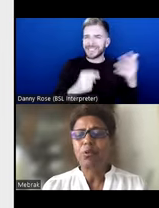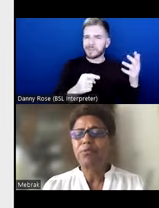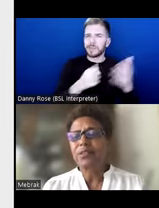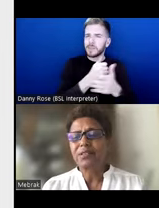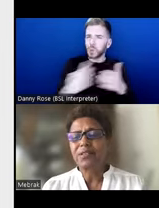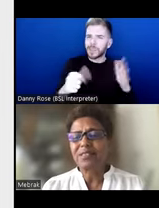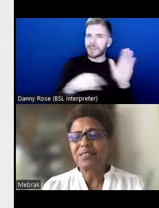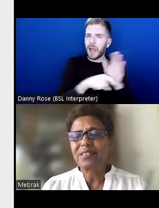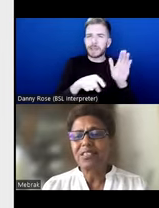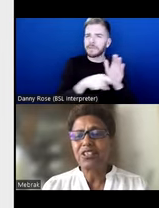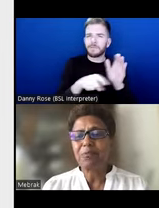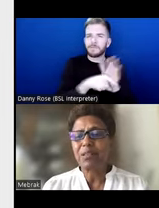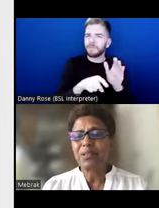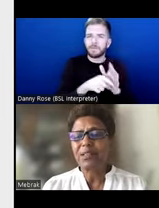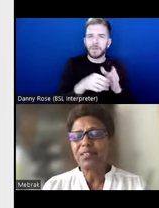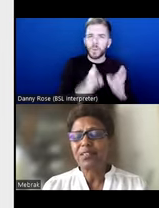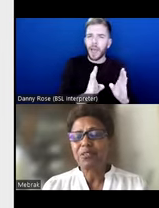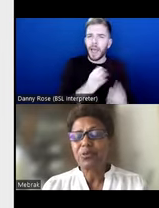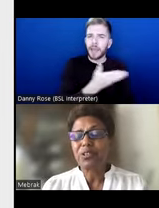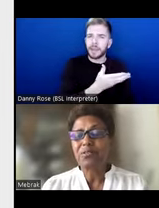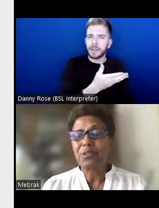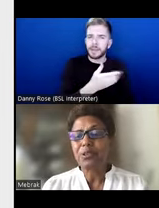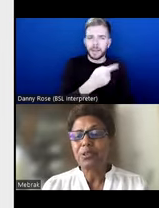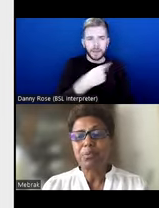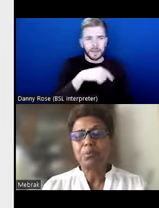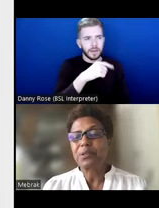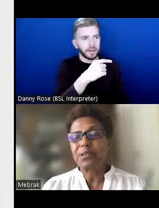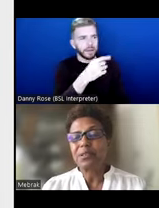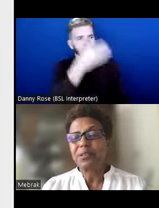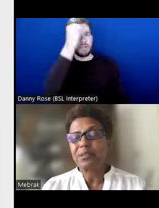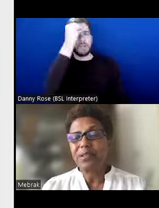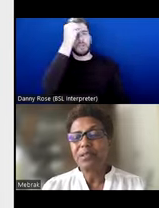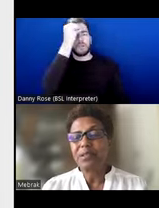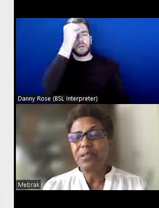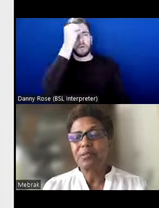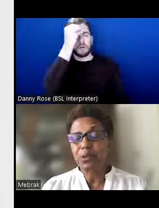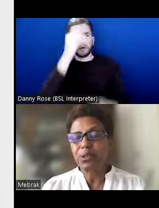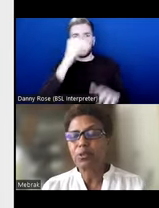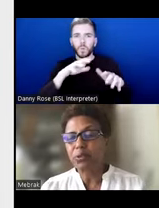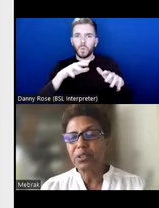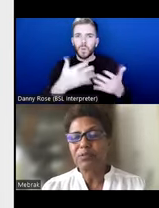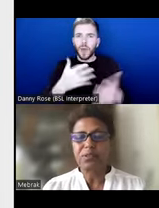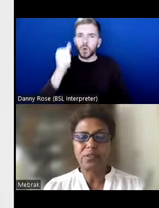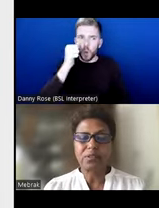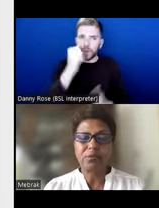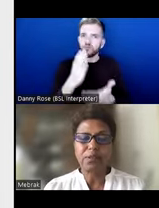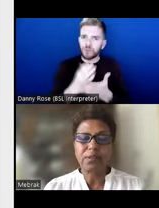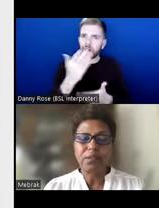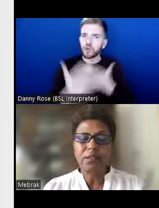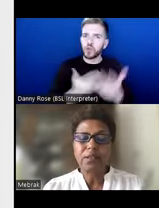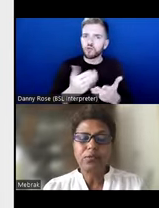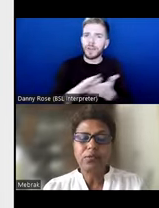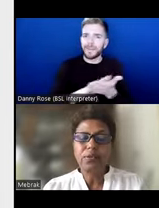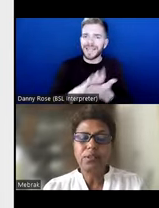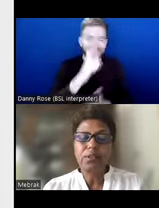whoever is conditioned by that, without knowing, probably they reflect that when you go to have services as well.